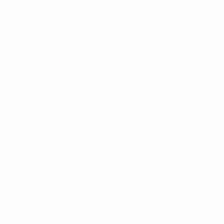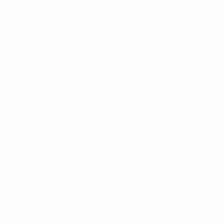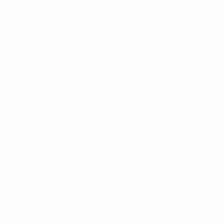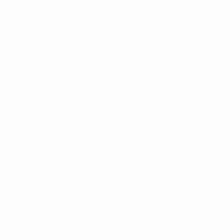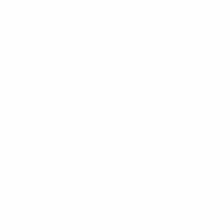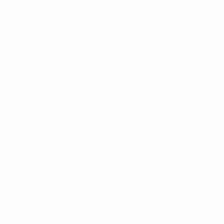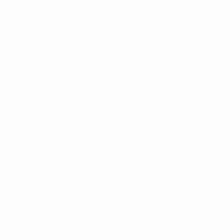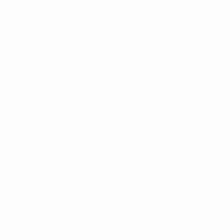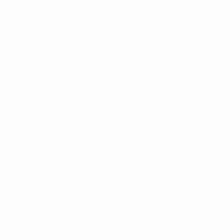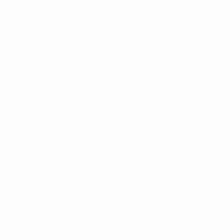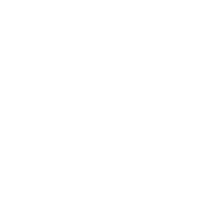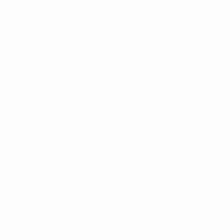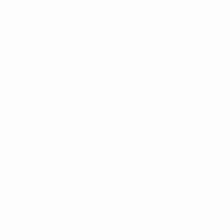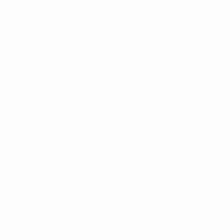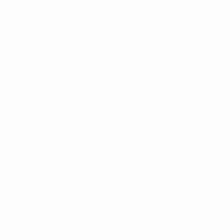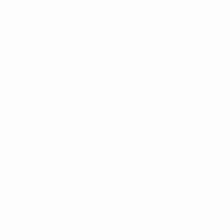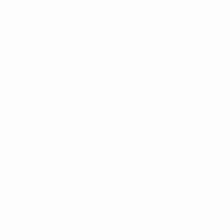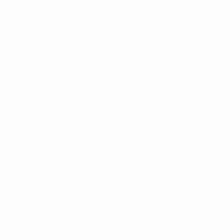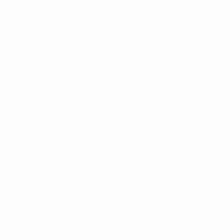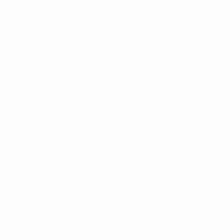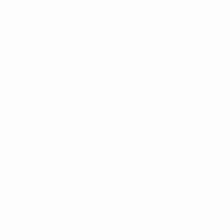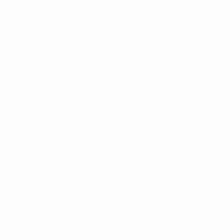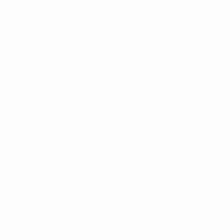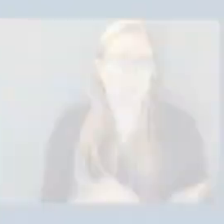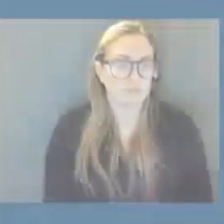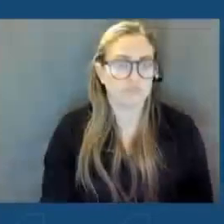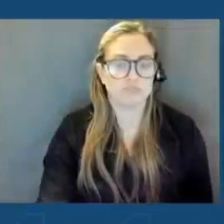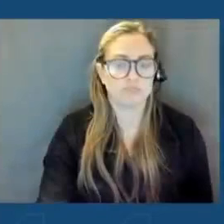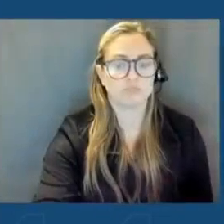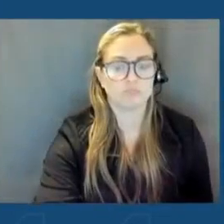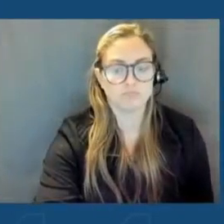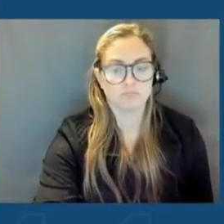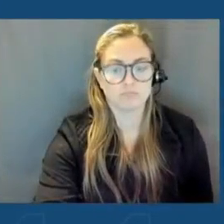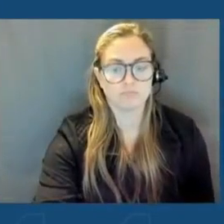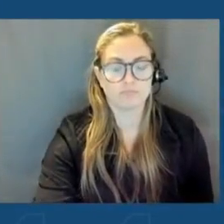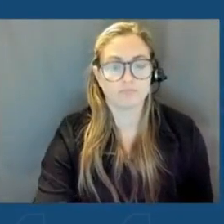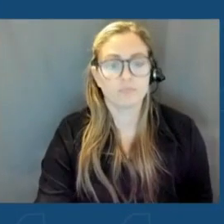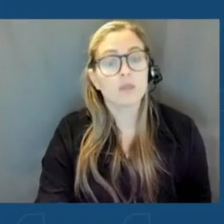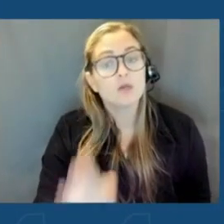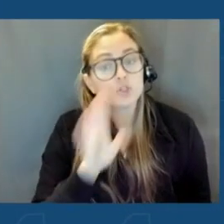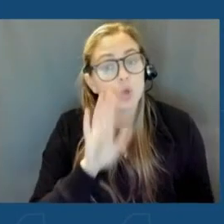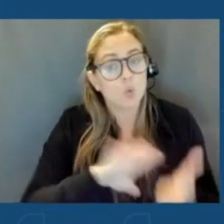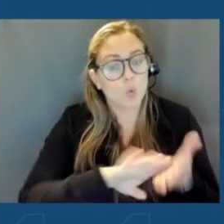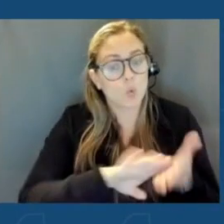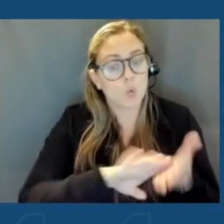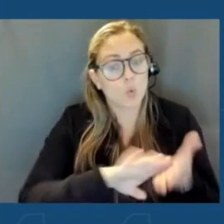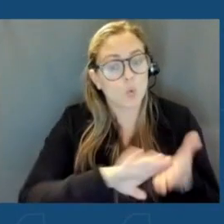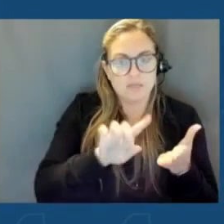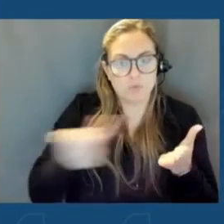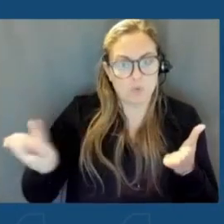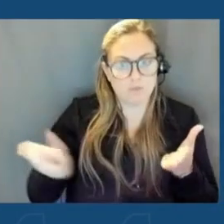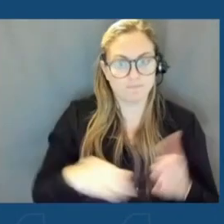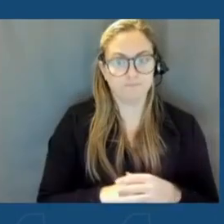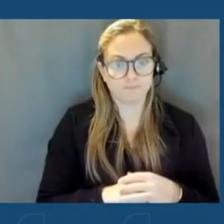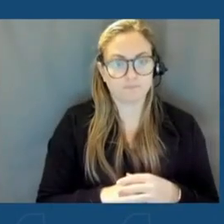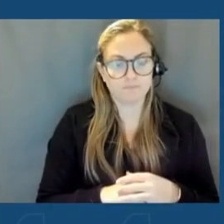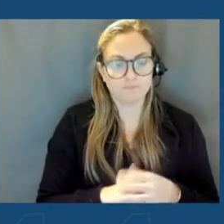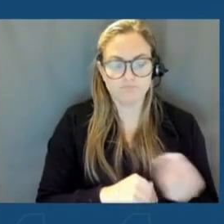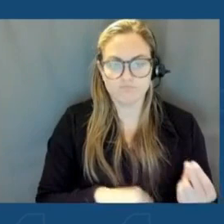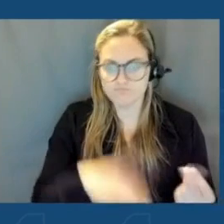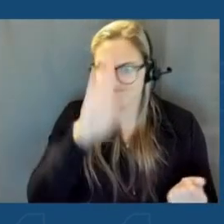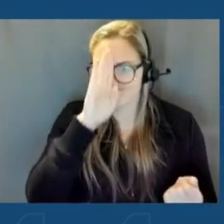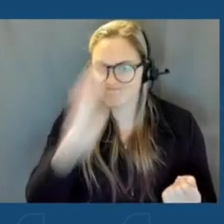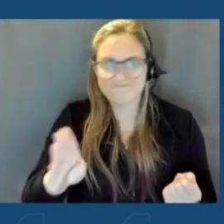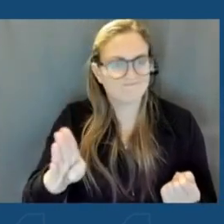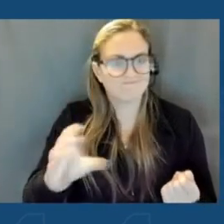aimed at getting help much faster. So you bypass 911, you go right to law enforcement,